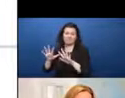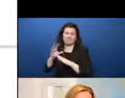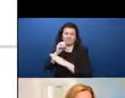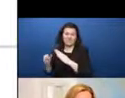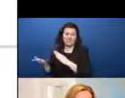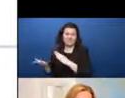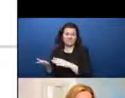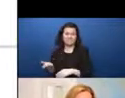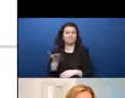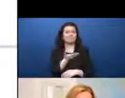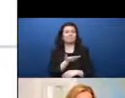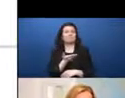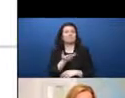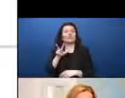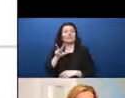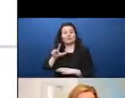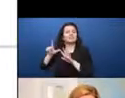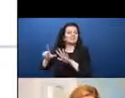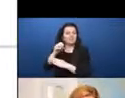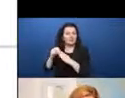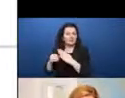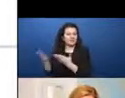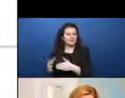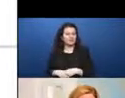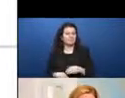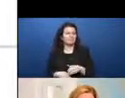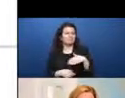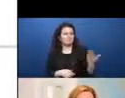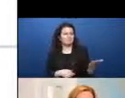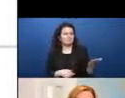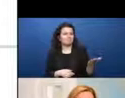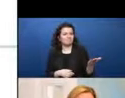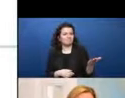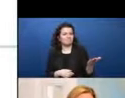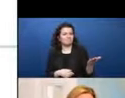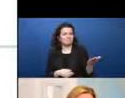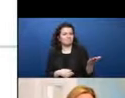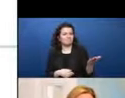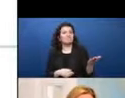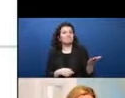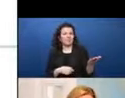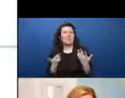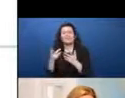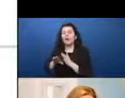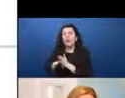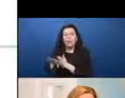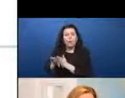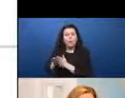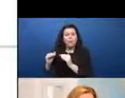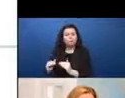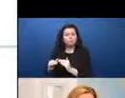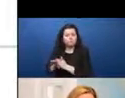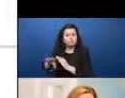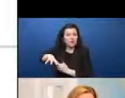in rural areas. In LDCs, these figures stand at 25% and 10% respectively.